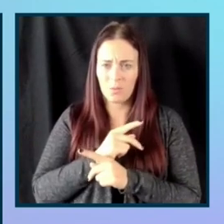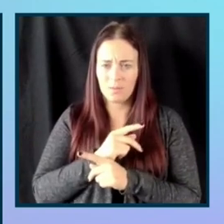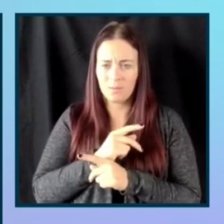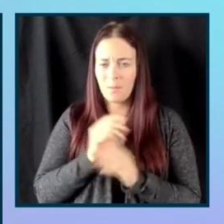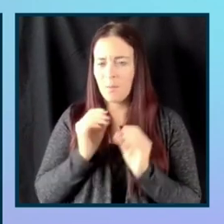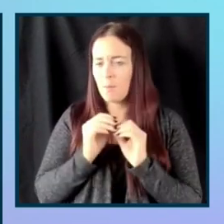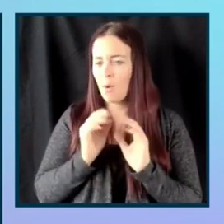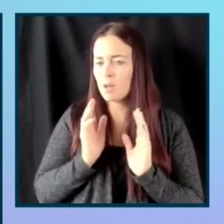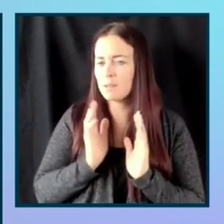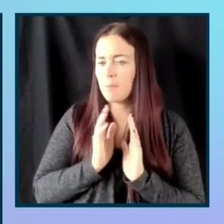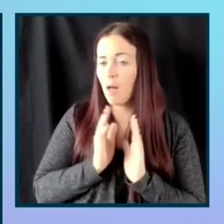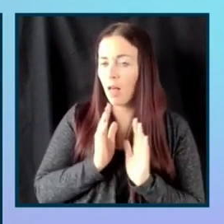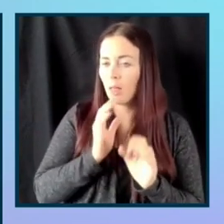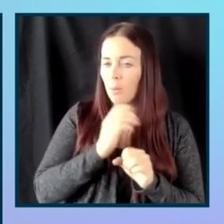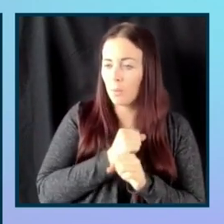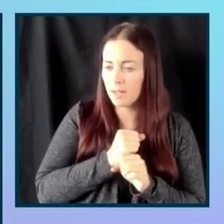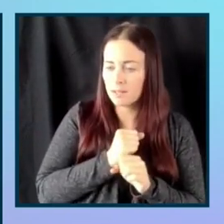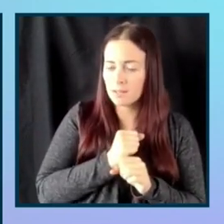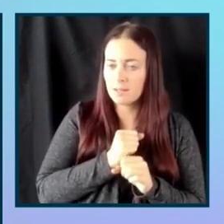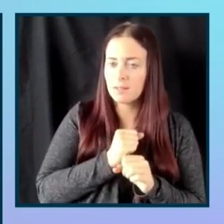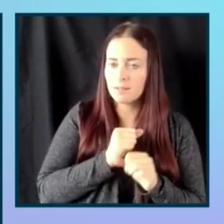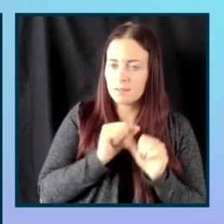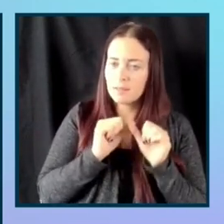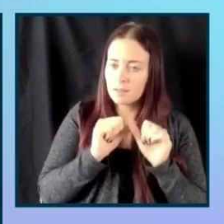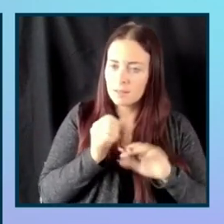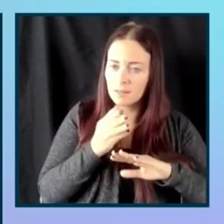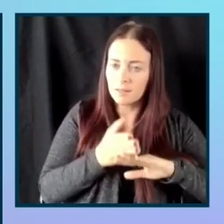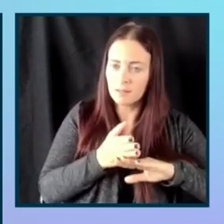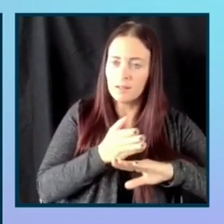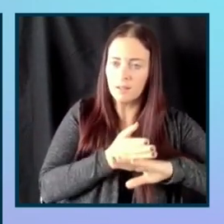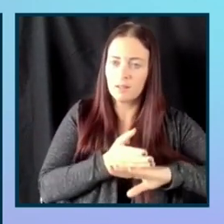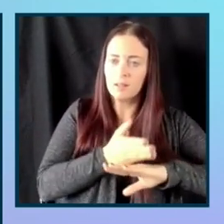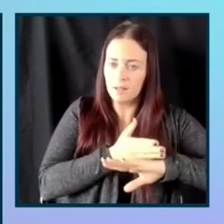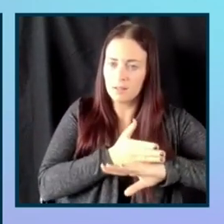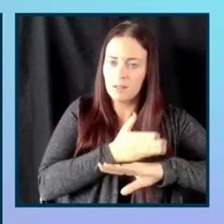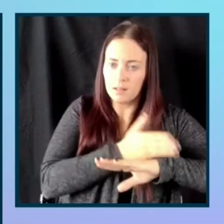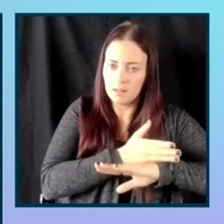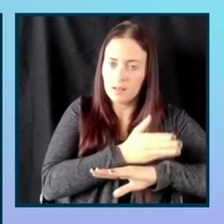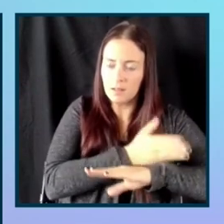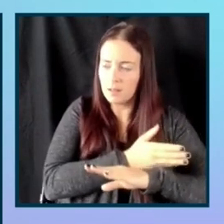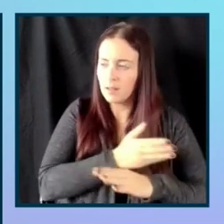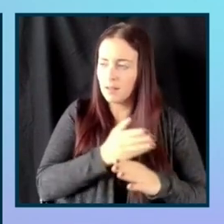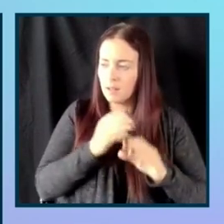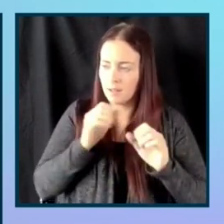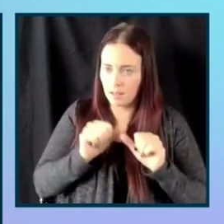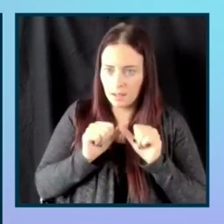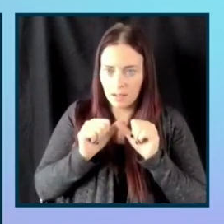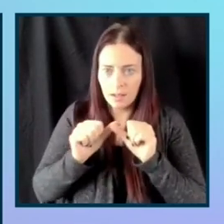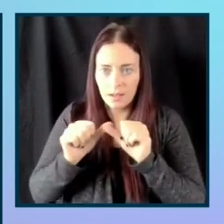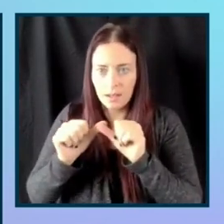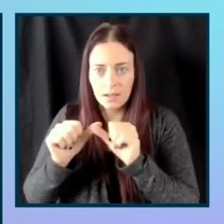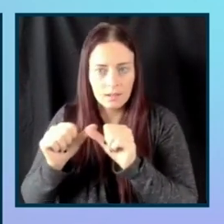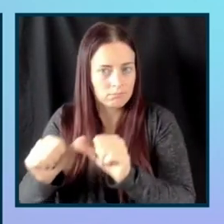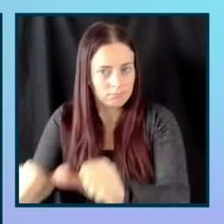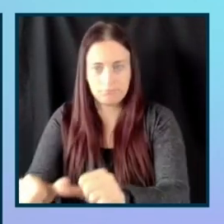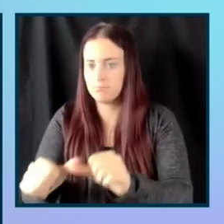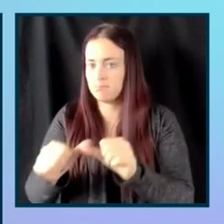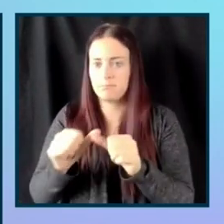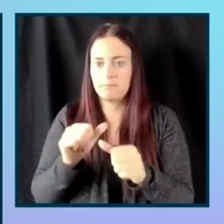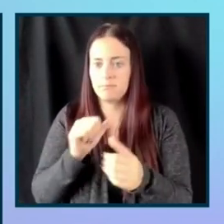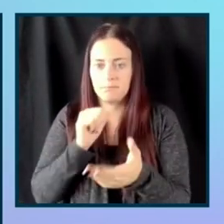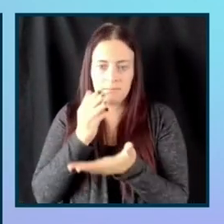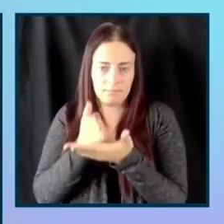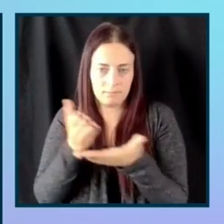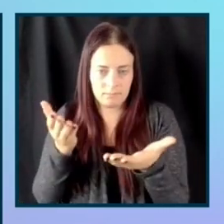incrementally that you can, you know, affect, or what is that small change that you can affect and just keep doing at it and